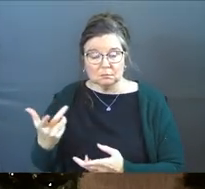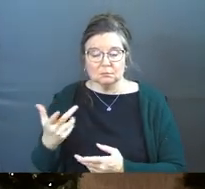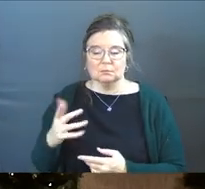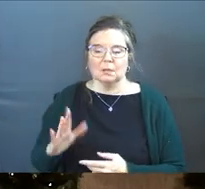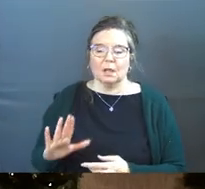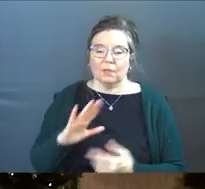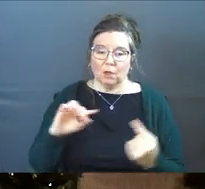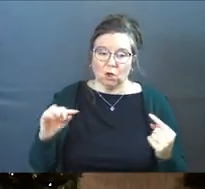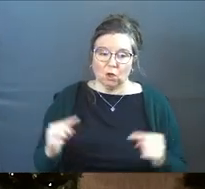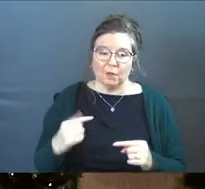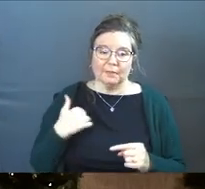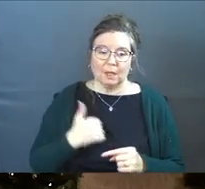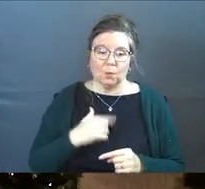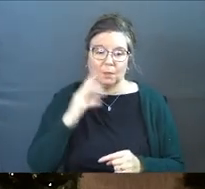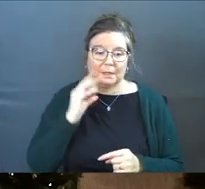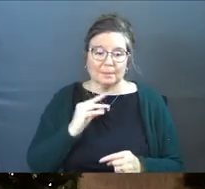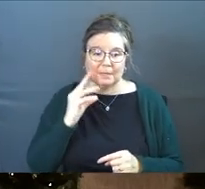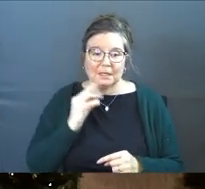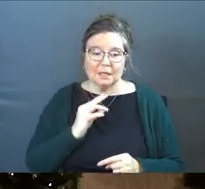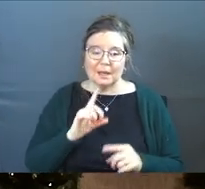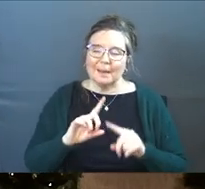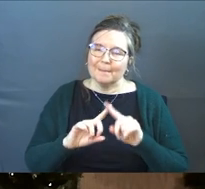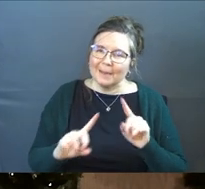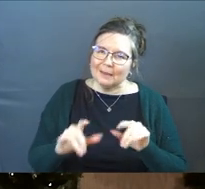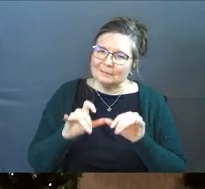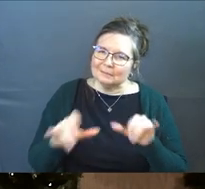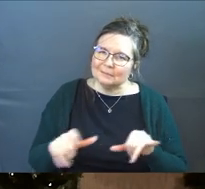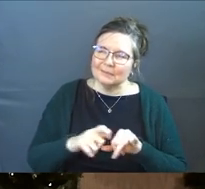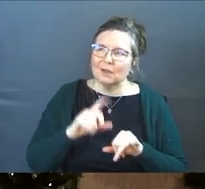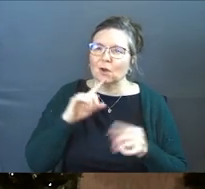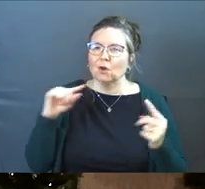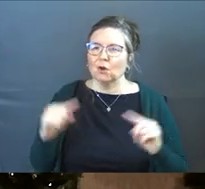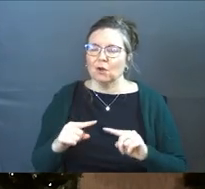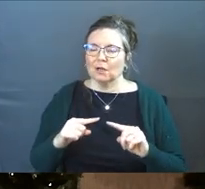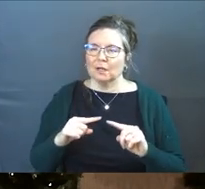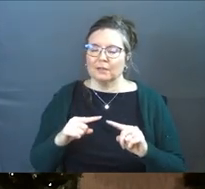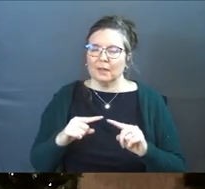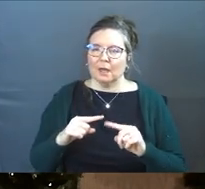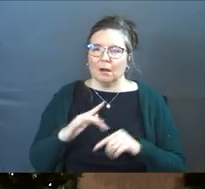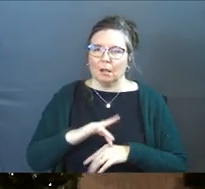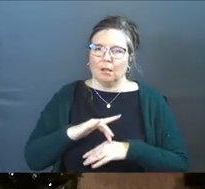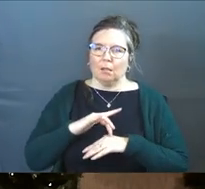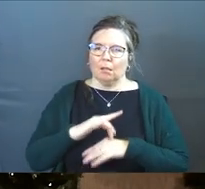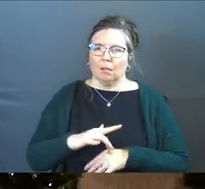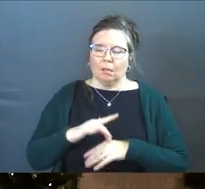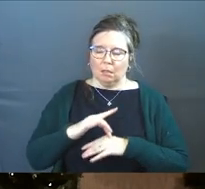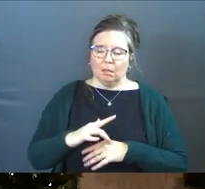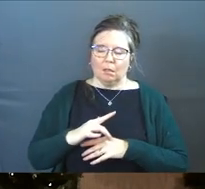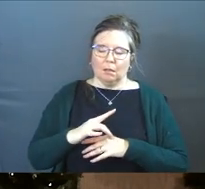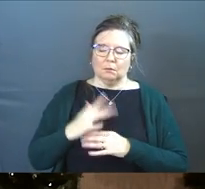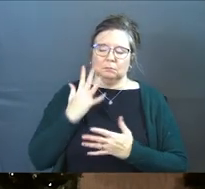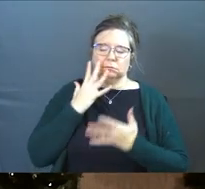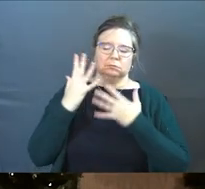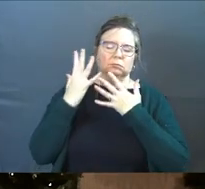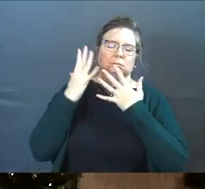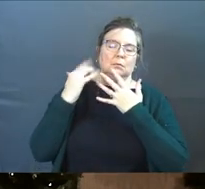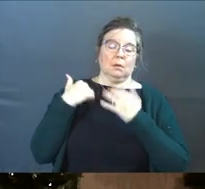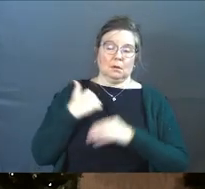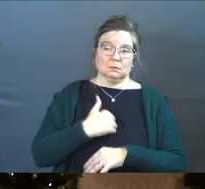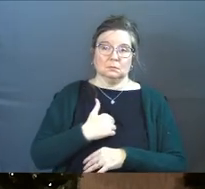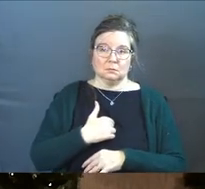And there are hurts that we experience, but there are hurts that haunt us. Yes?